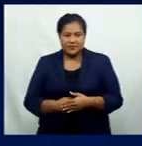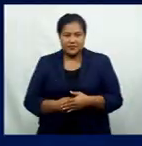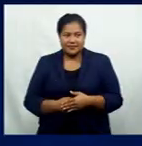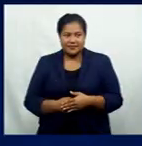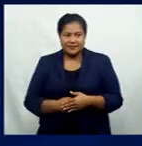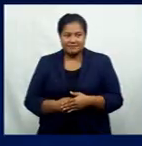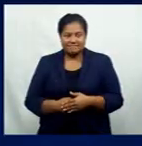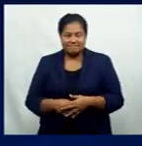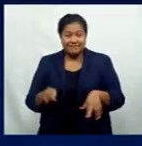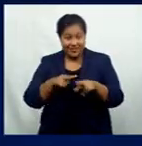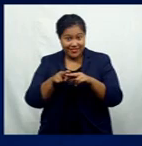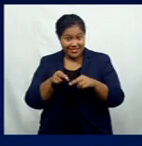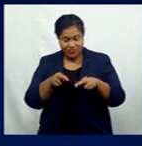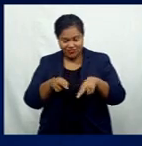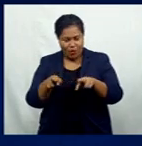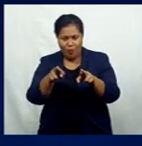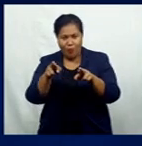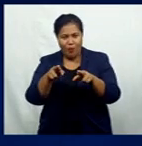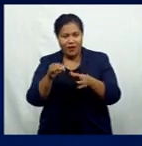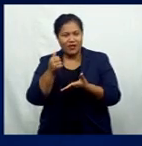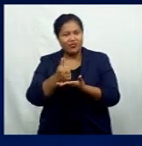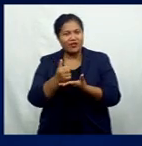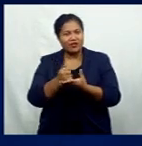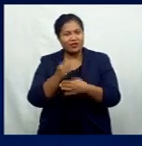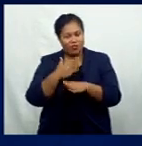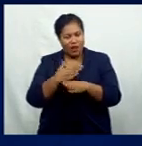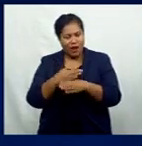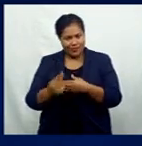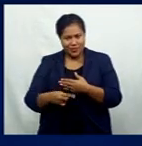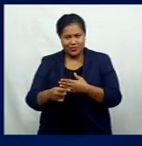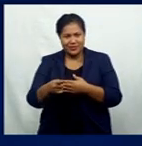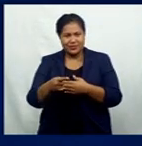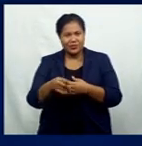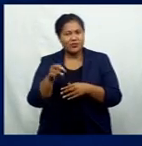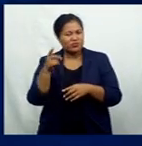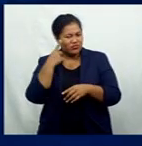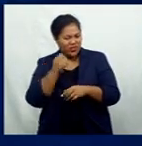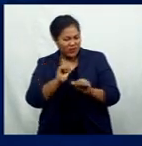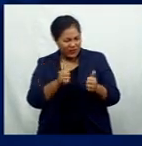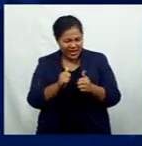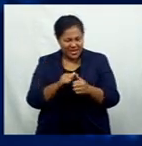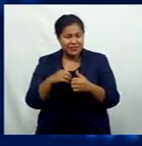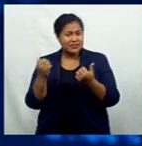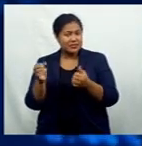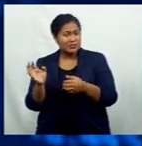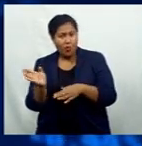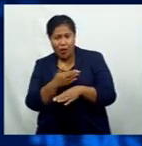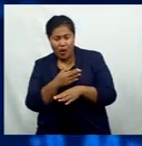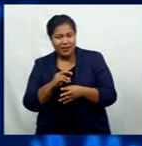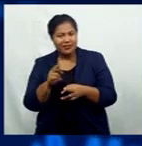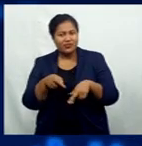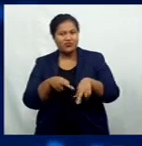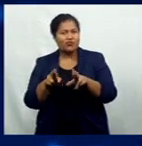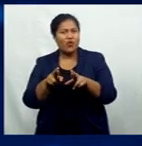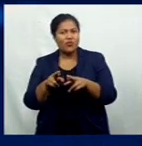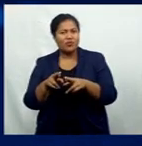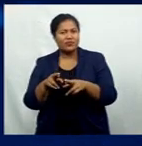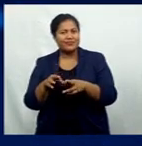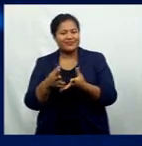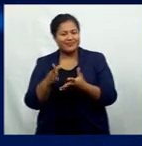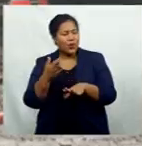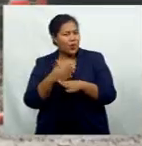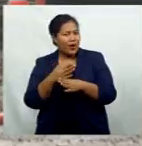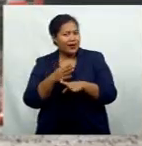The Fiji Roads Authority is ramping up its effort to finish most of its road work before the beginning of the cyclone season in November.